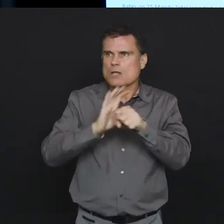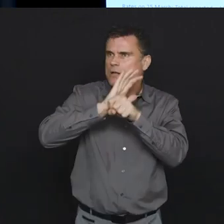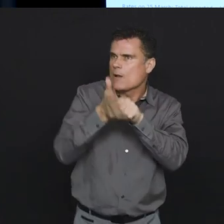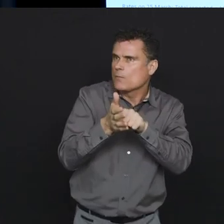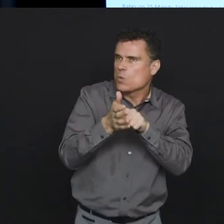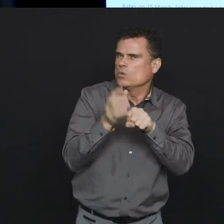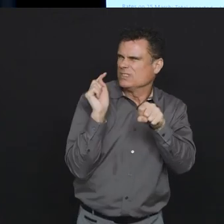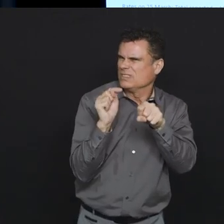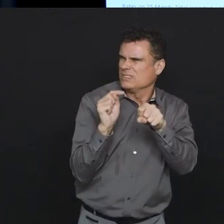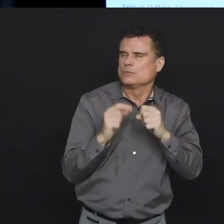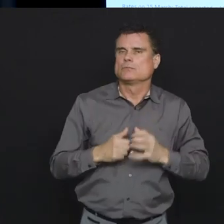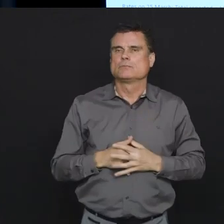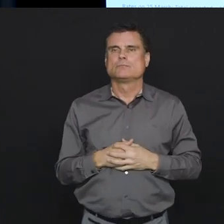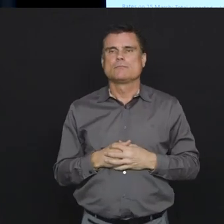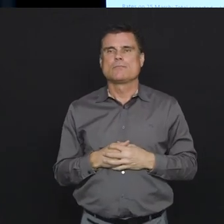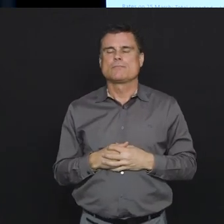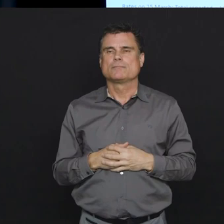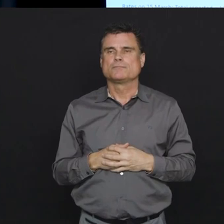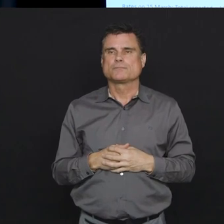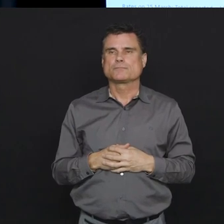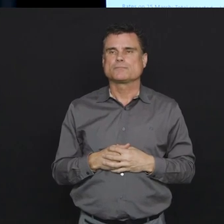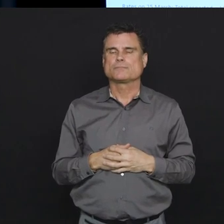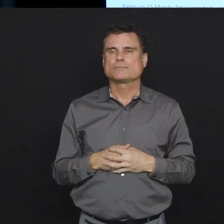pandemic as it evolves in BC.